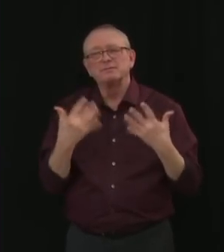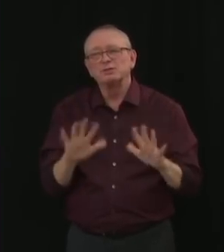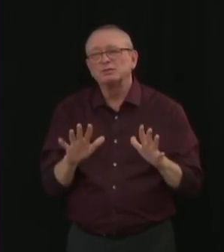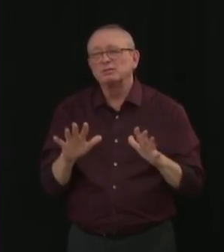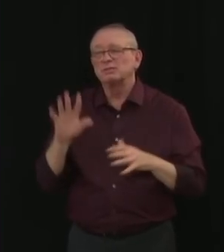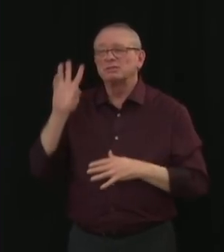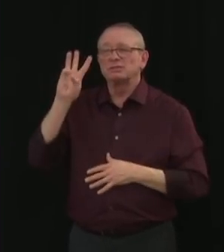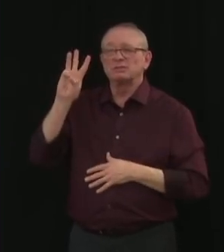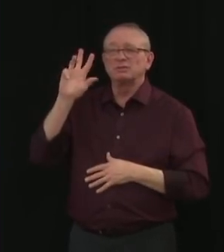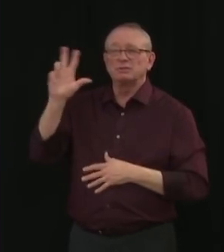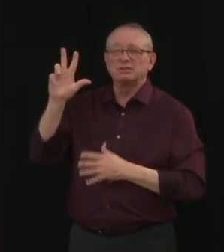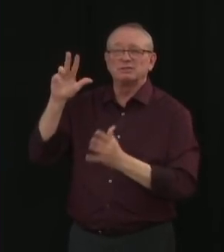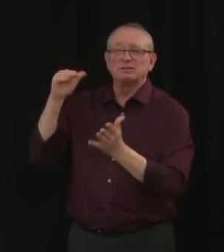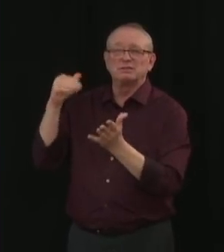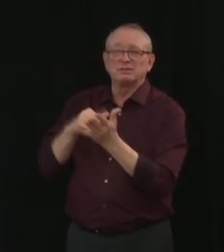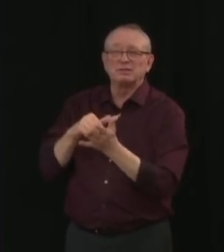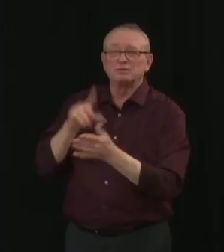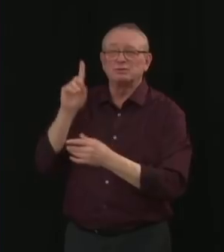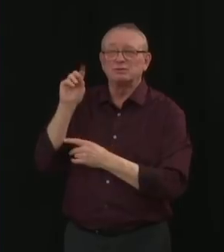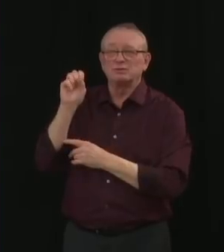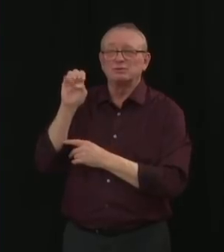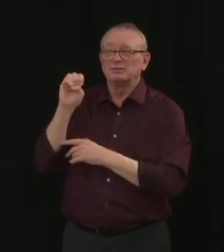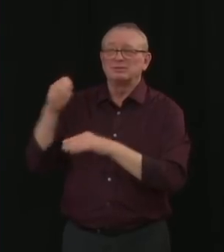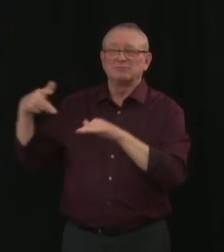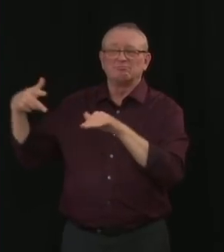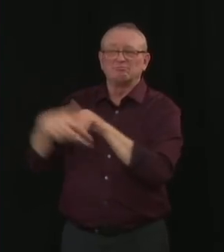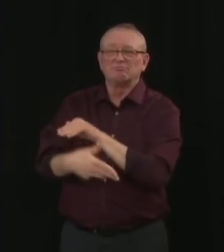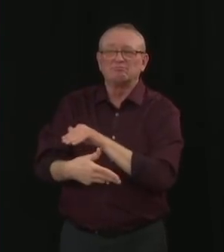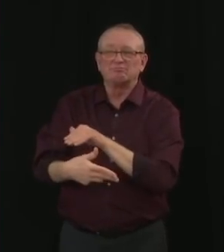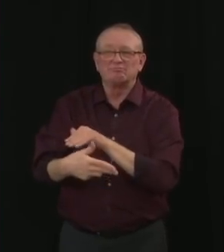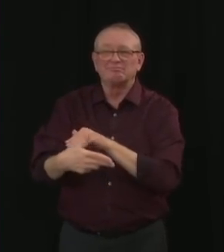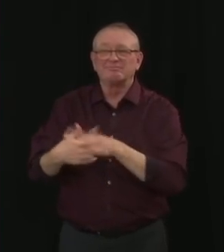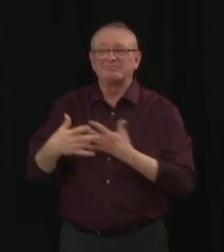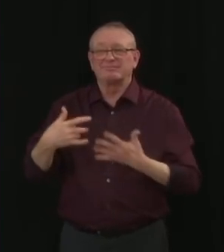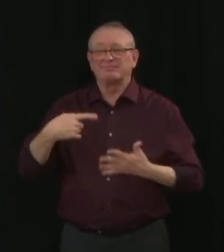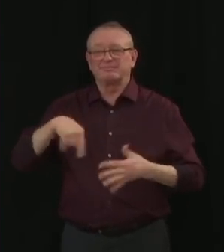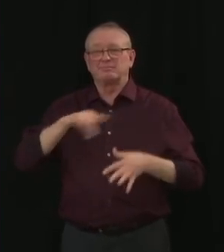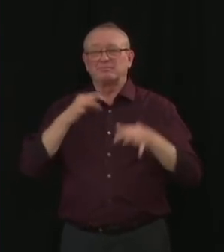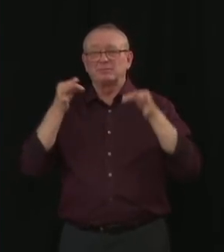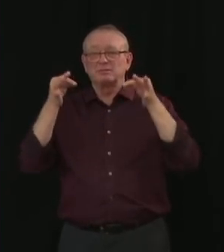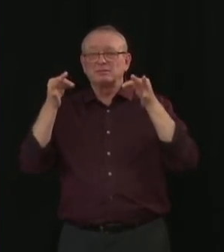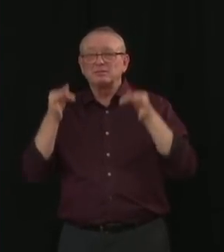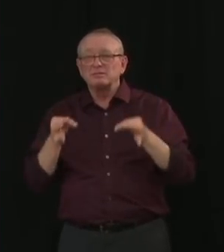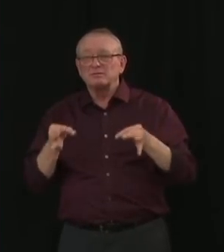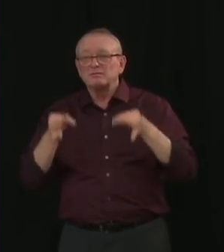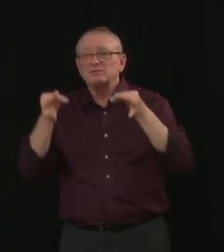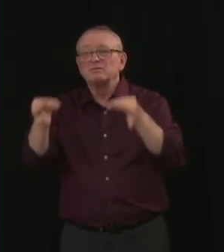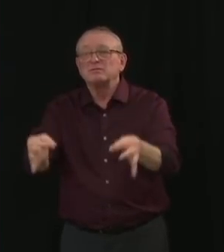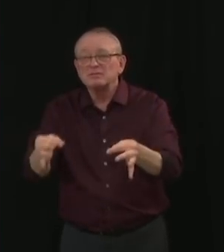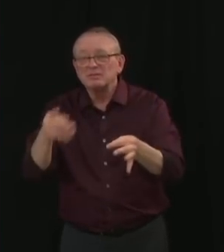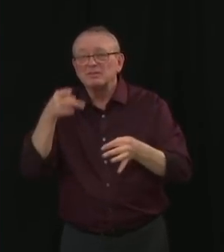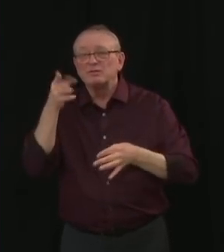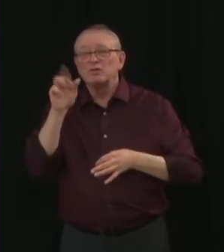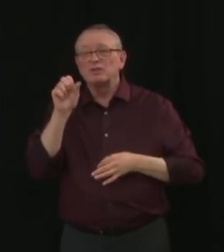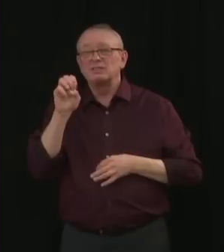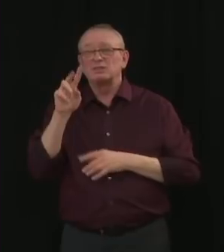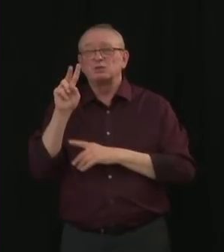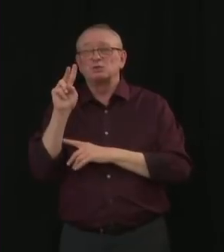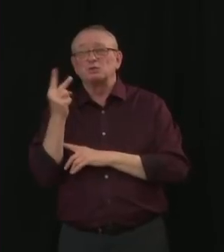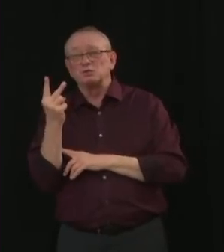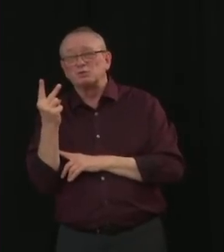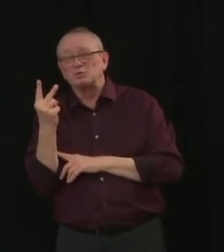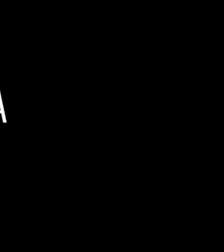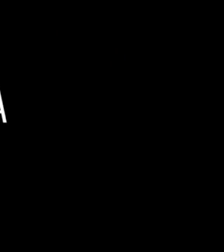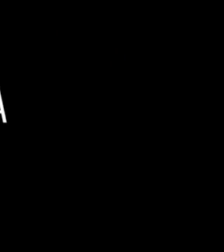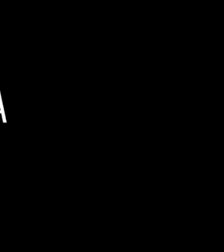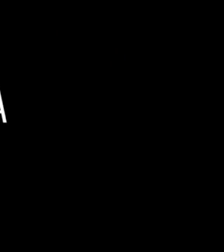now understanding we're getting. But for us to make decisions on the Phase 2 priority groups, we need to know how many vaccines